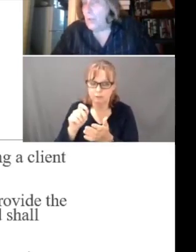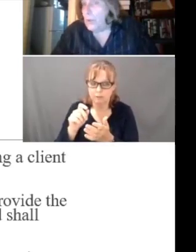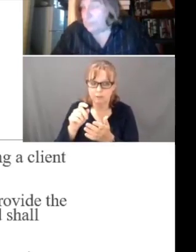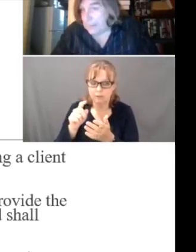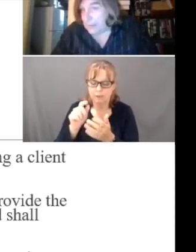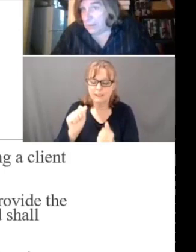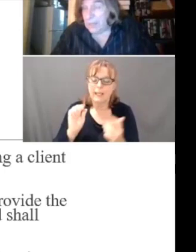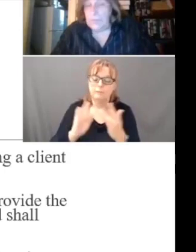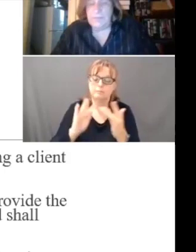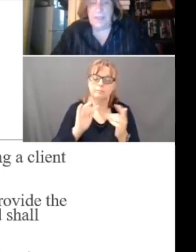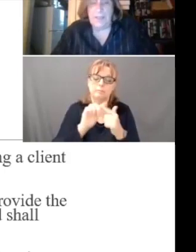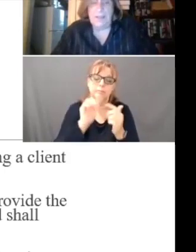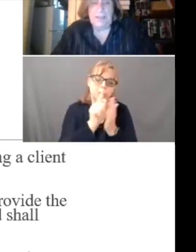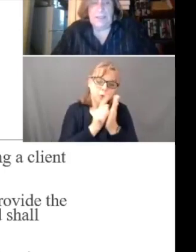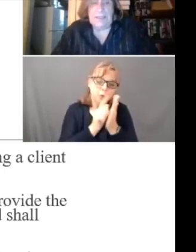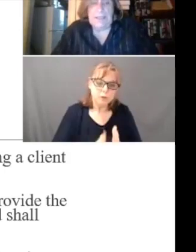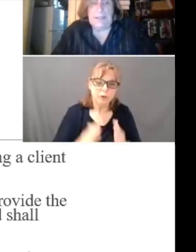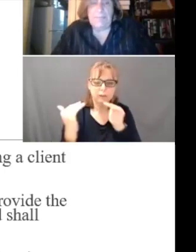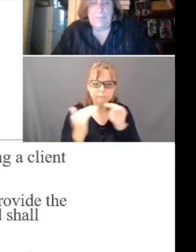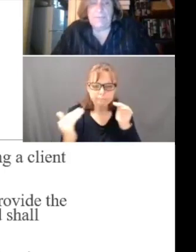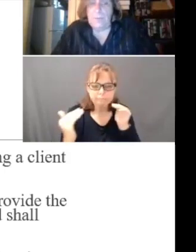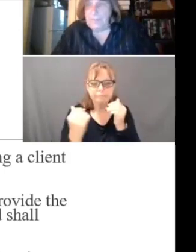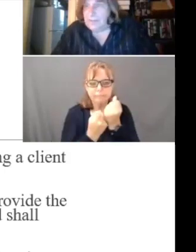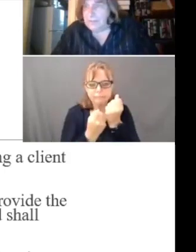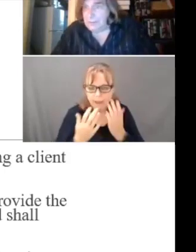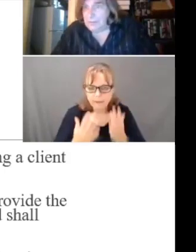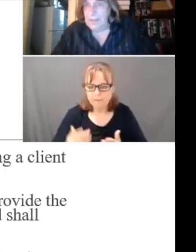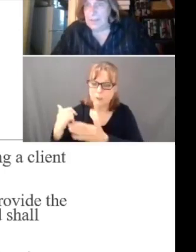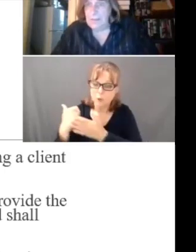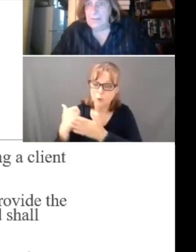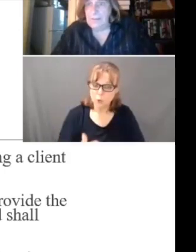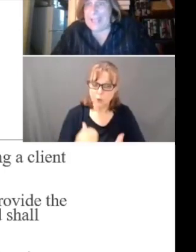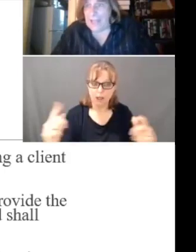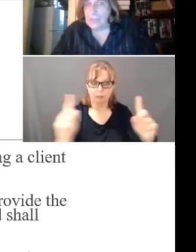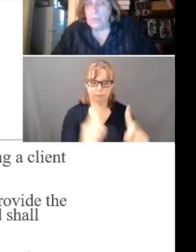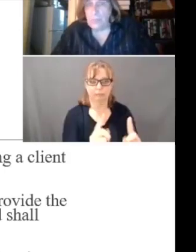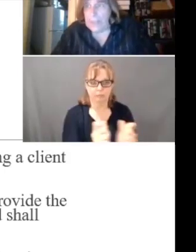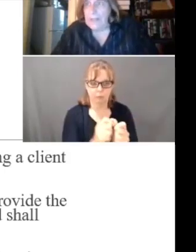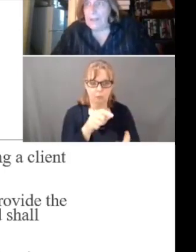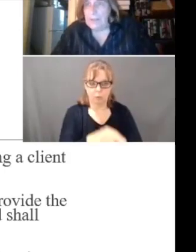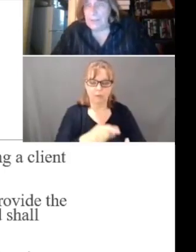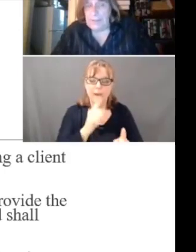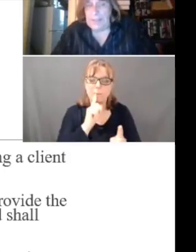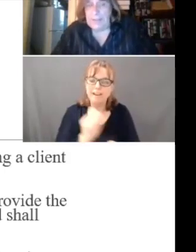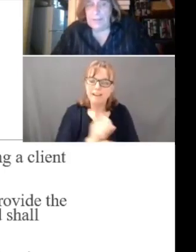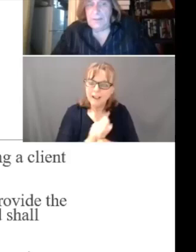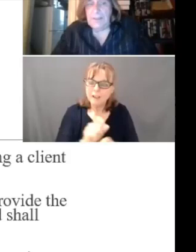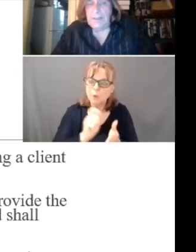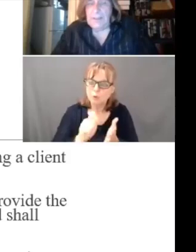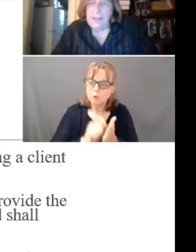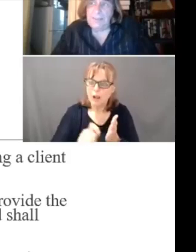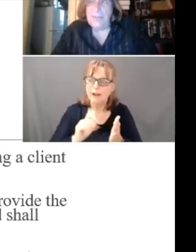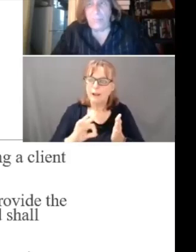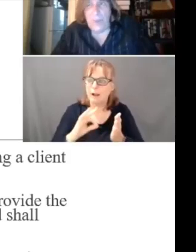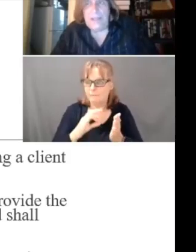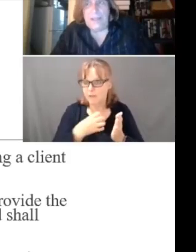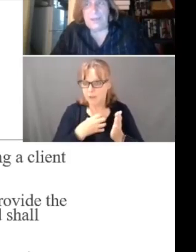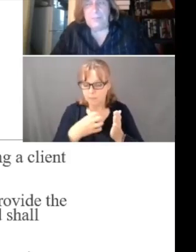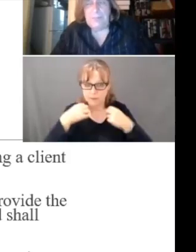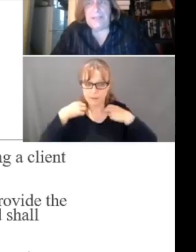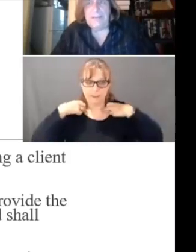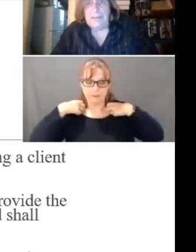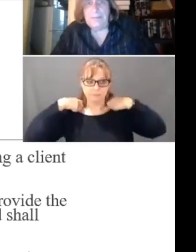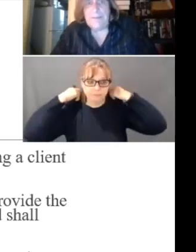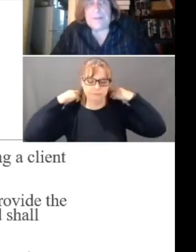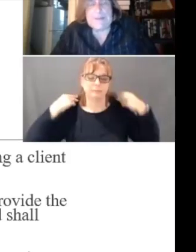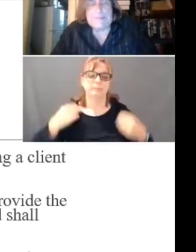advocate or peer, I would say, to assist in the actual writing of a complaint. And I think the writing of